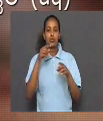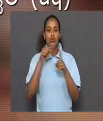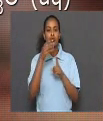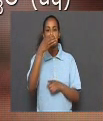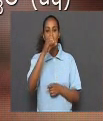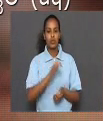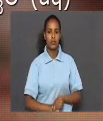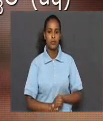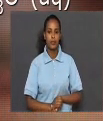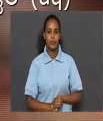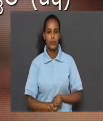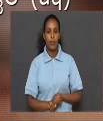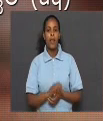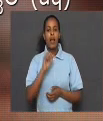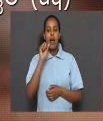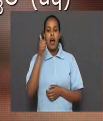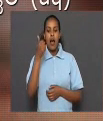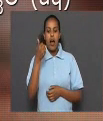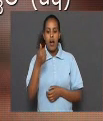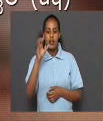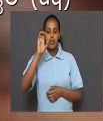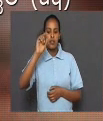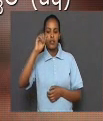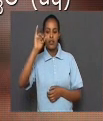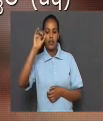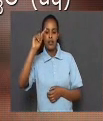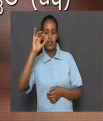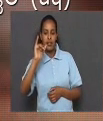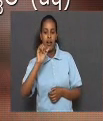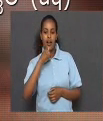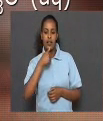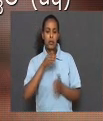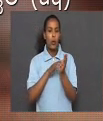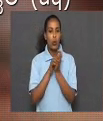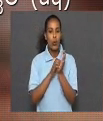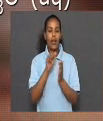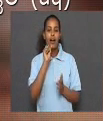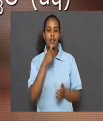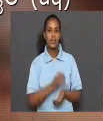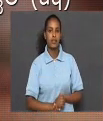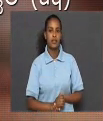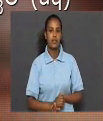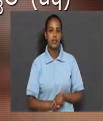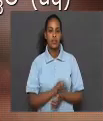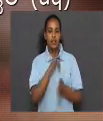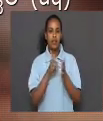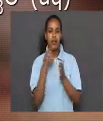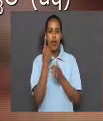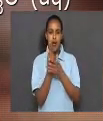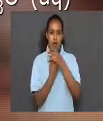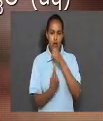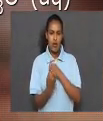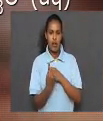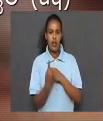solution. Acetic acid, on the other hand, is a weak acid. It